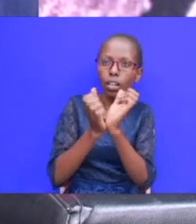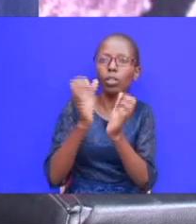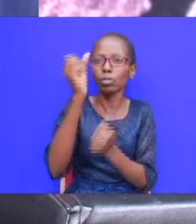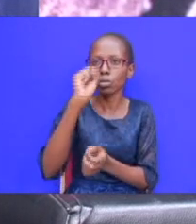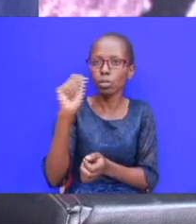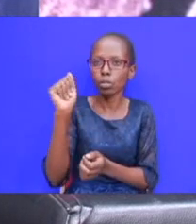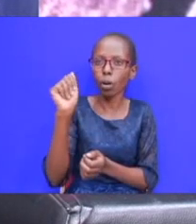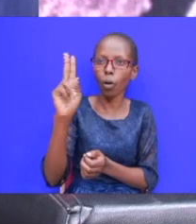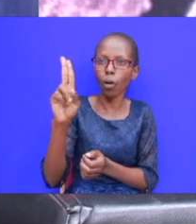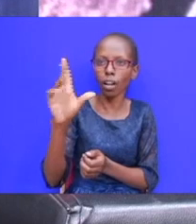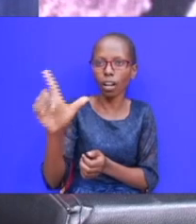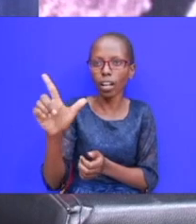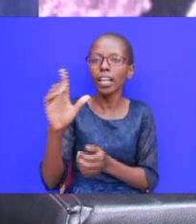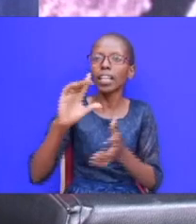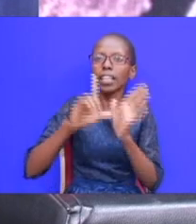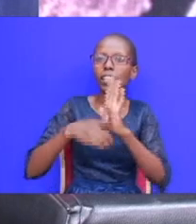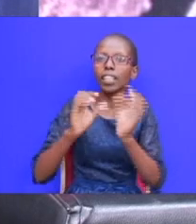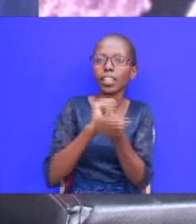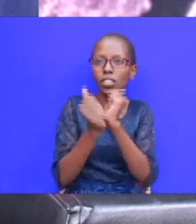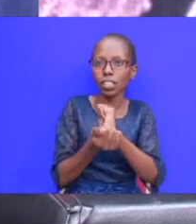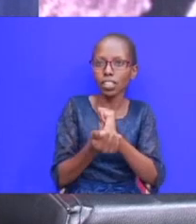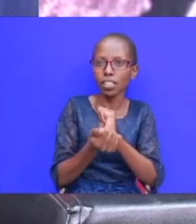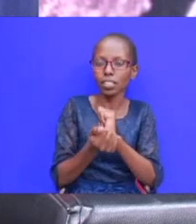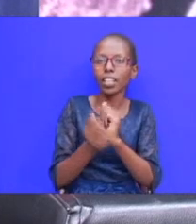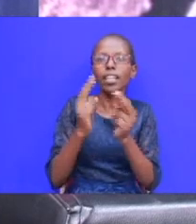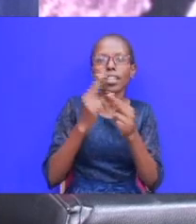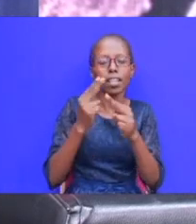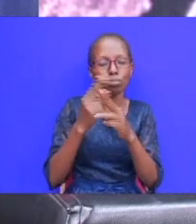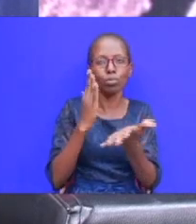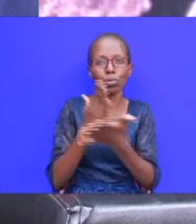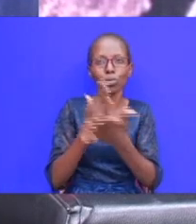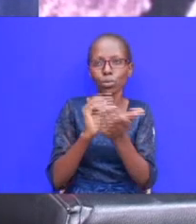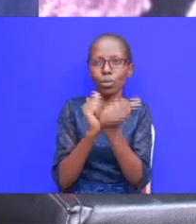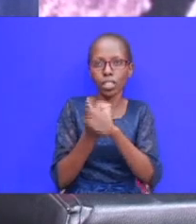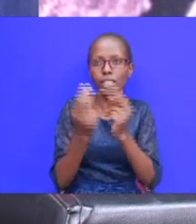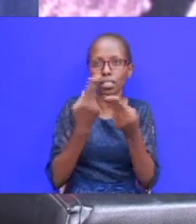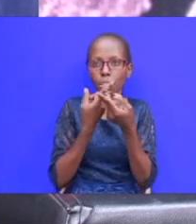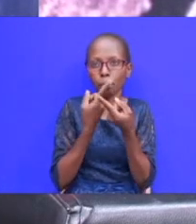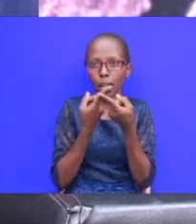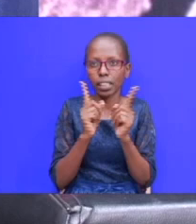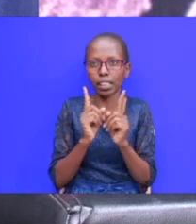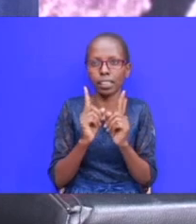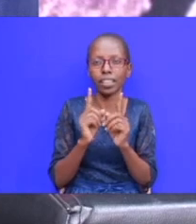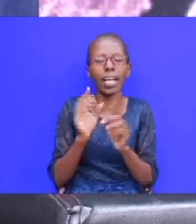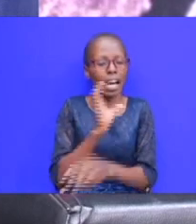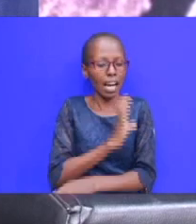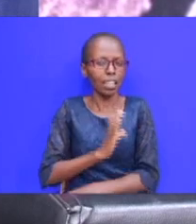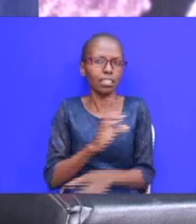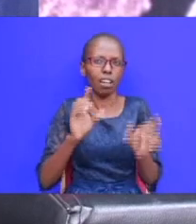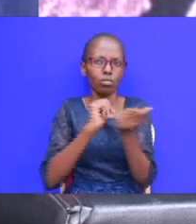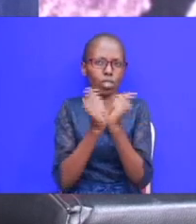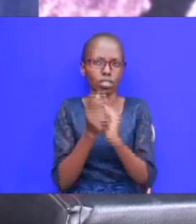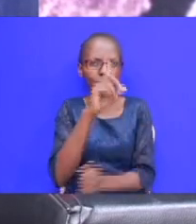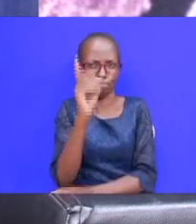later on known as soul names change but uh do characters change also